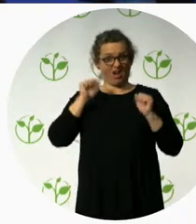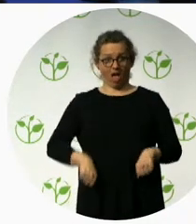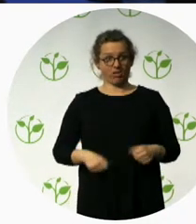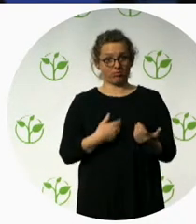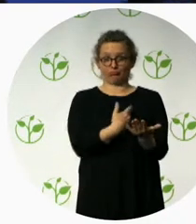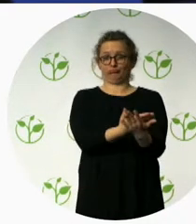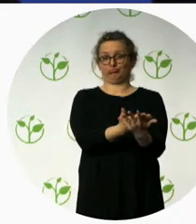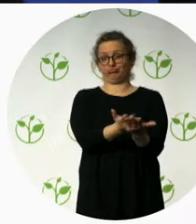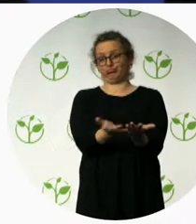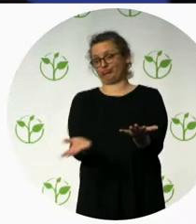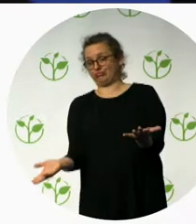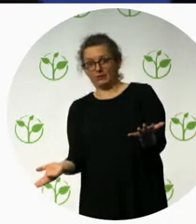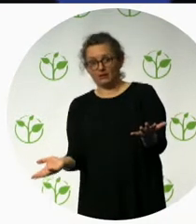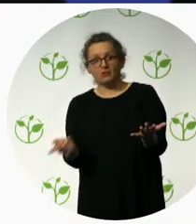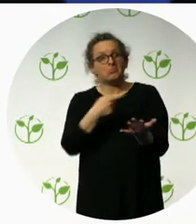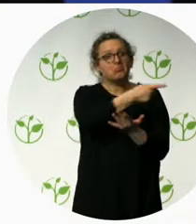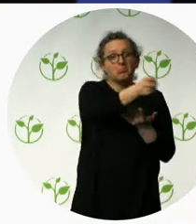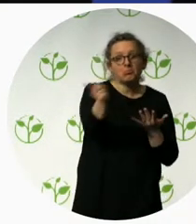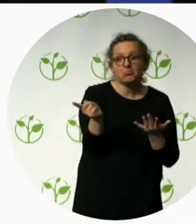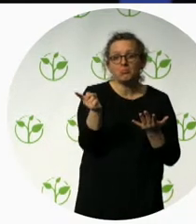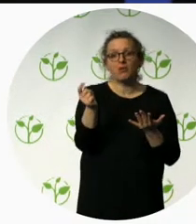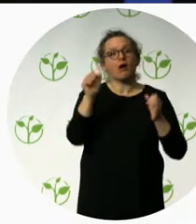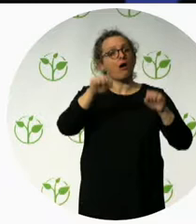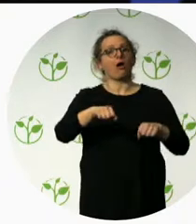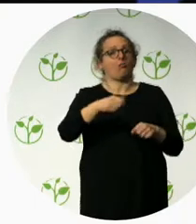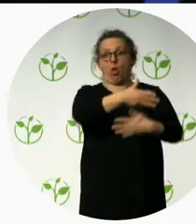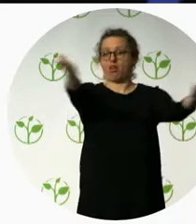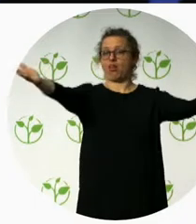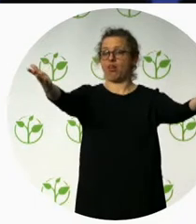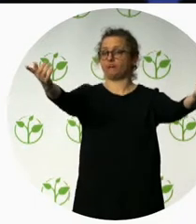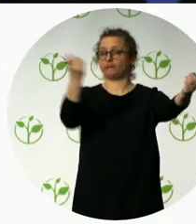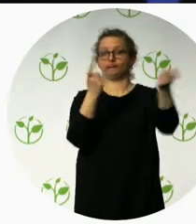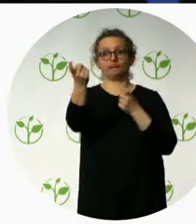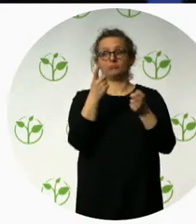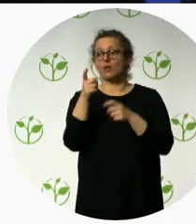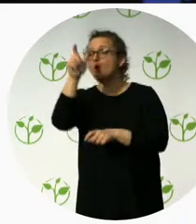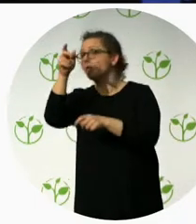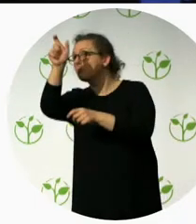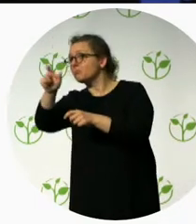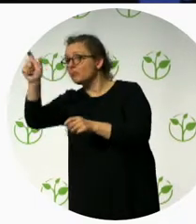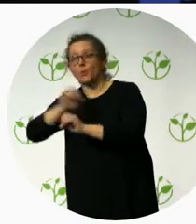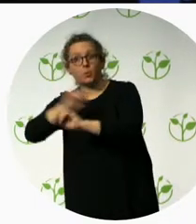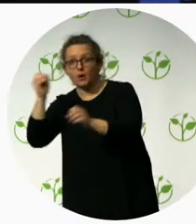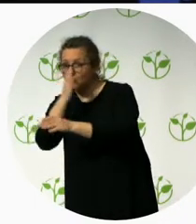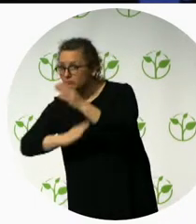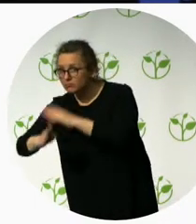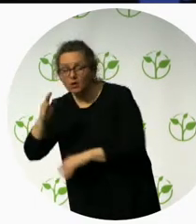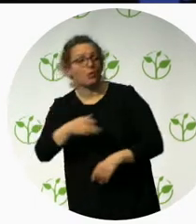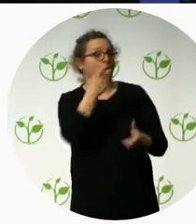have the service, the specific service for people with disabilities. That's the concept that we started a few years ago.